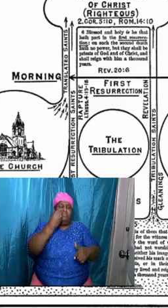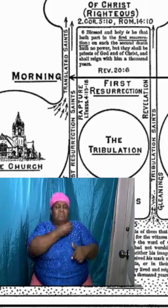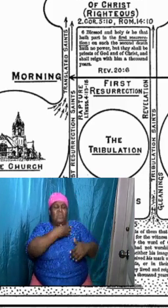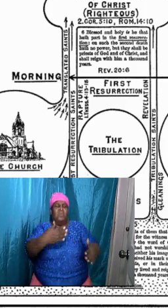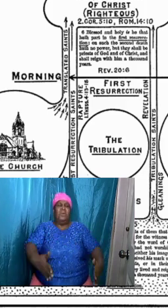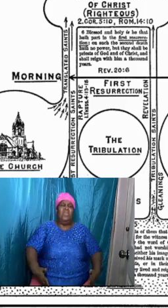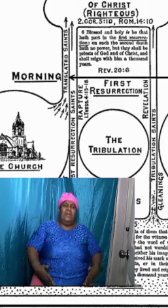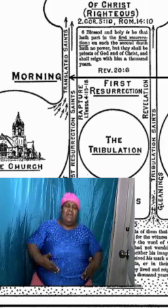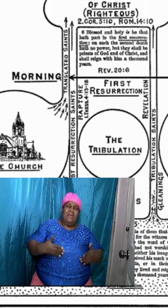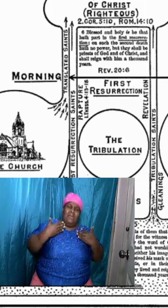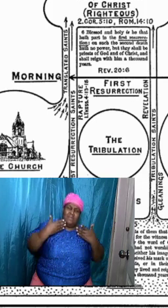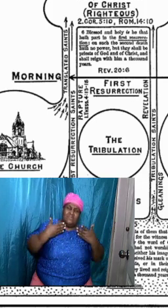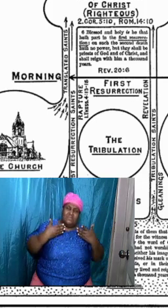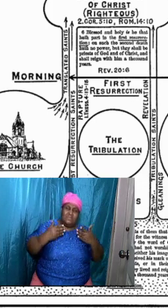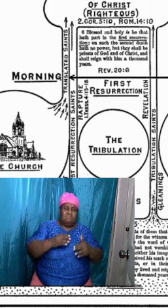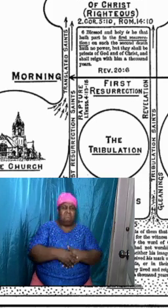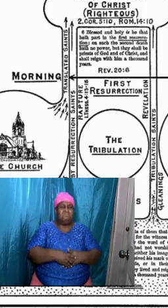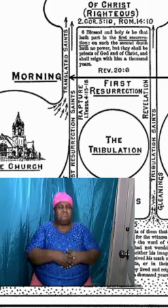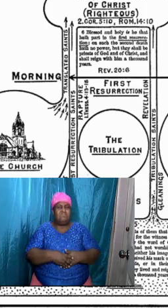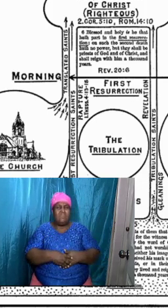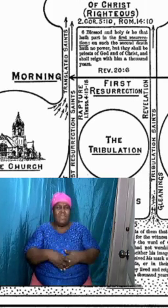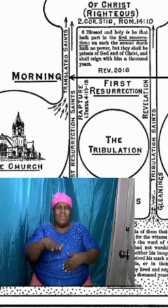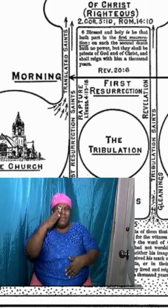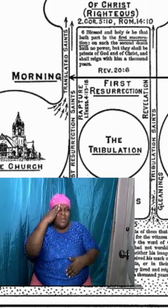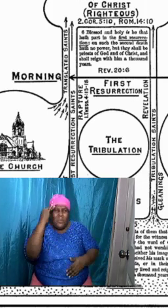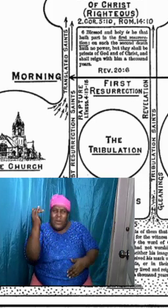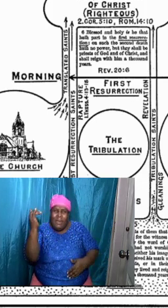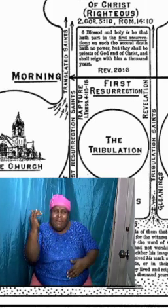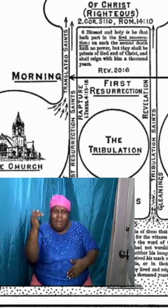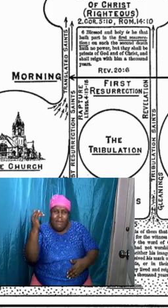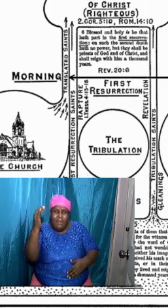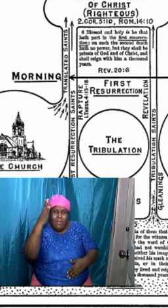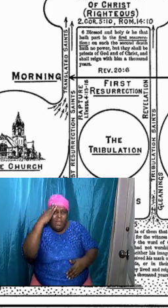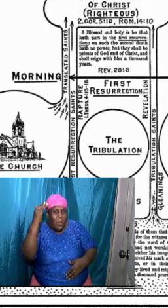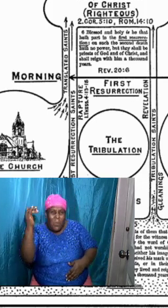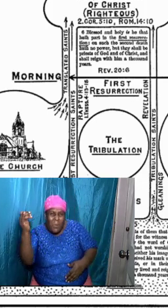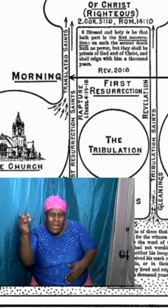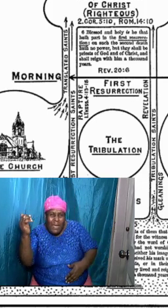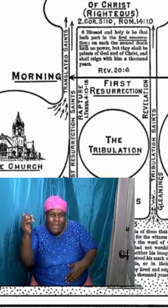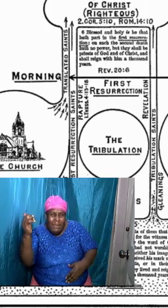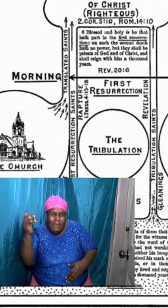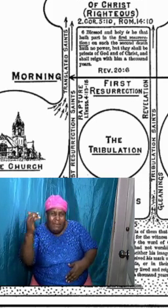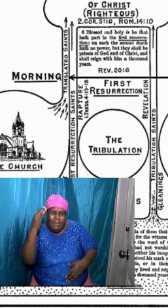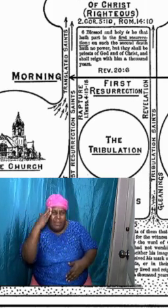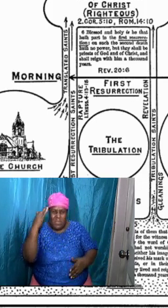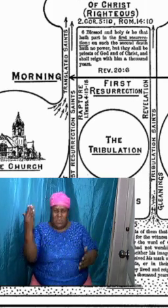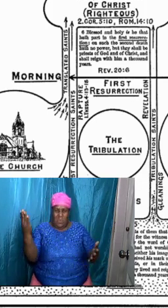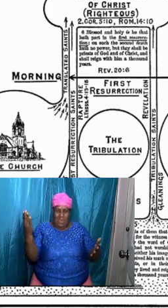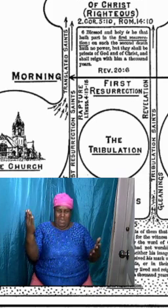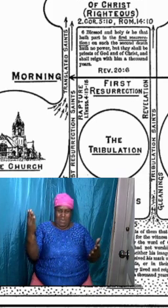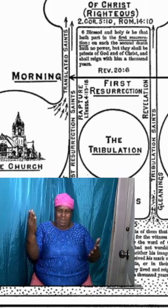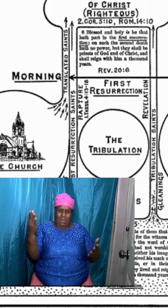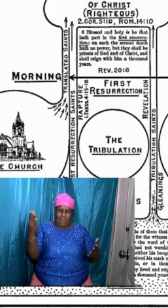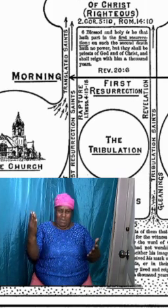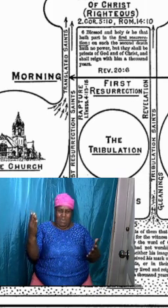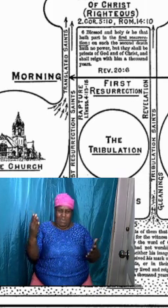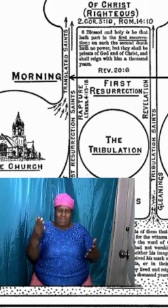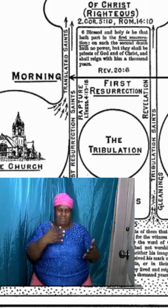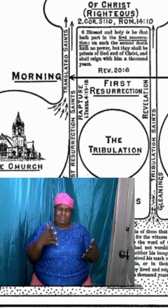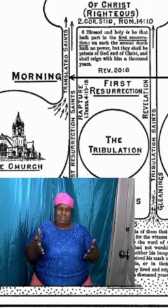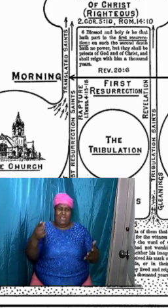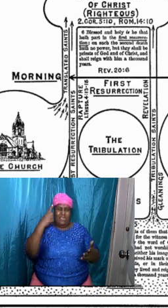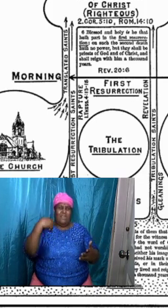The question is, why? Why such a thing for the saints? Isn't it that we are on earth, no one anything wrong with do,